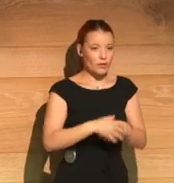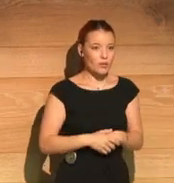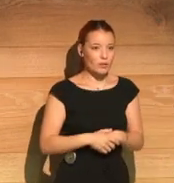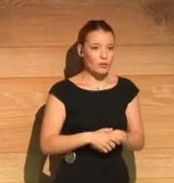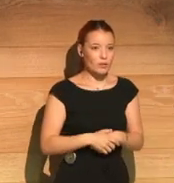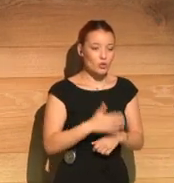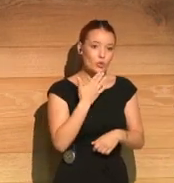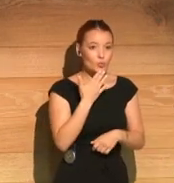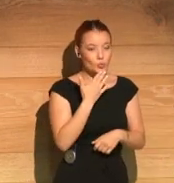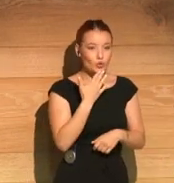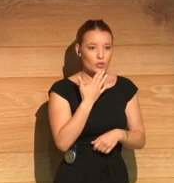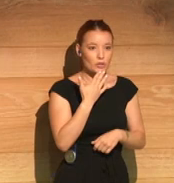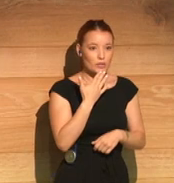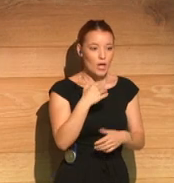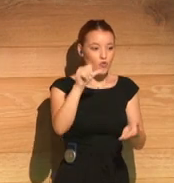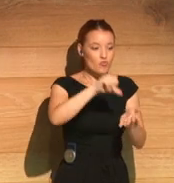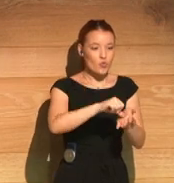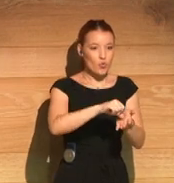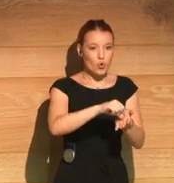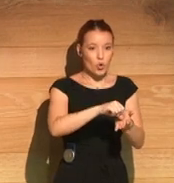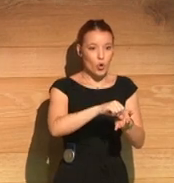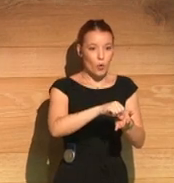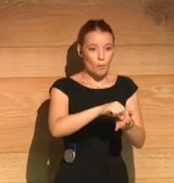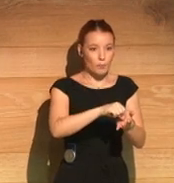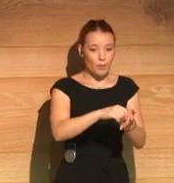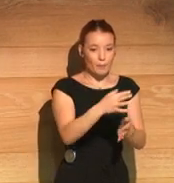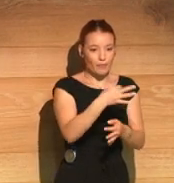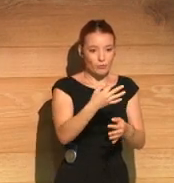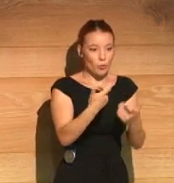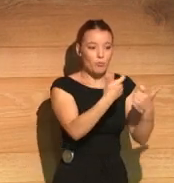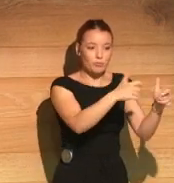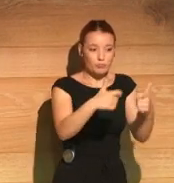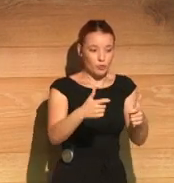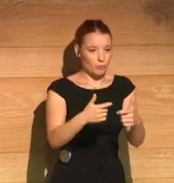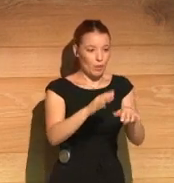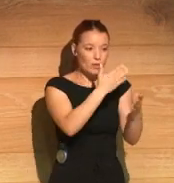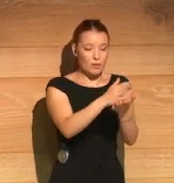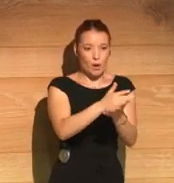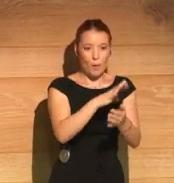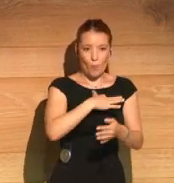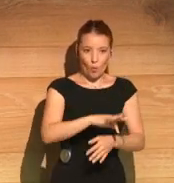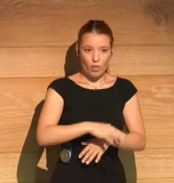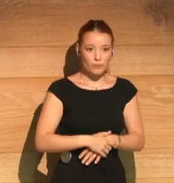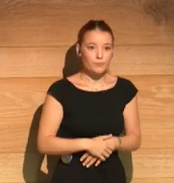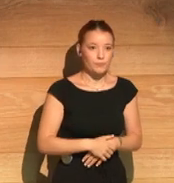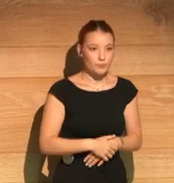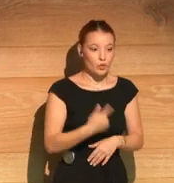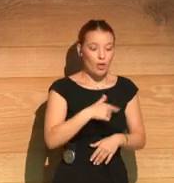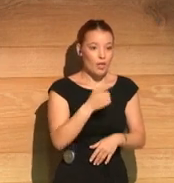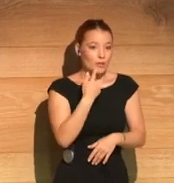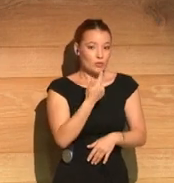and there's a thematic center to it that seems to stand alone for each section.